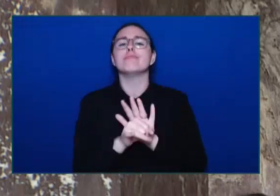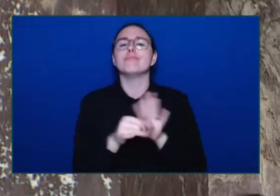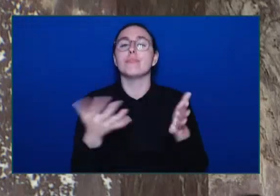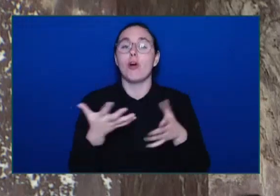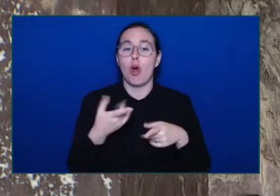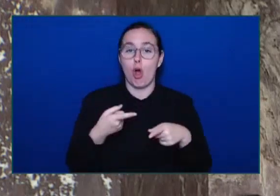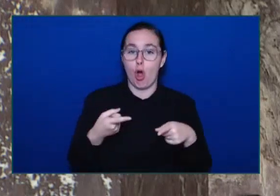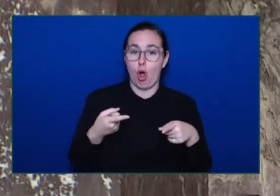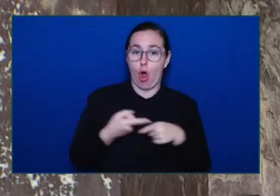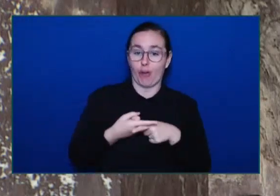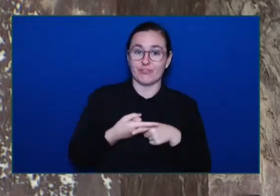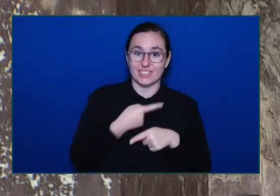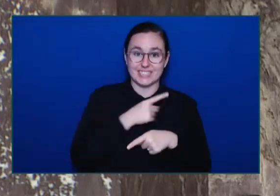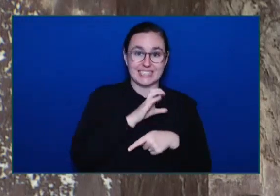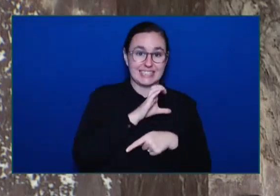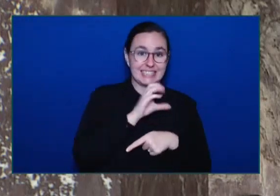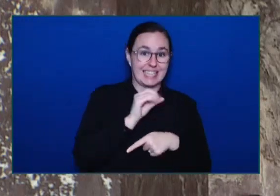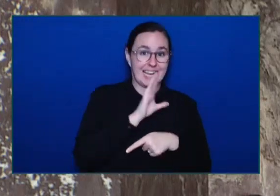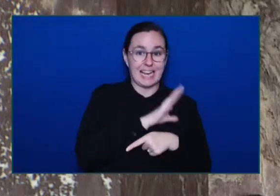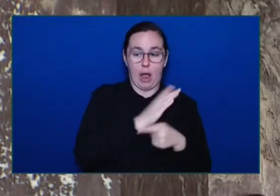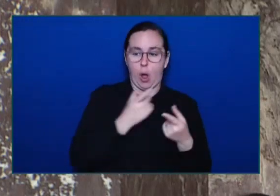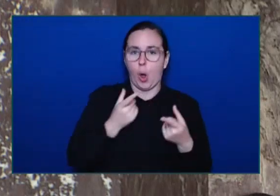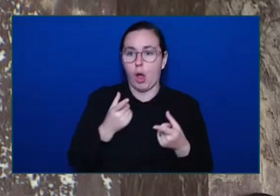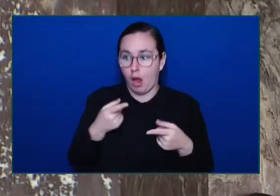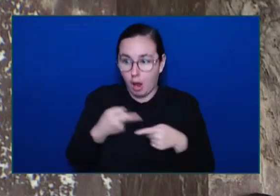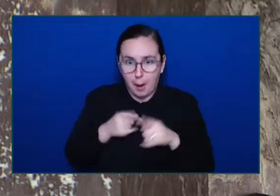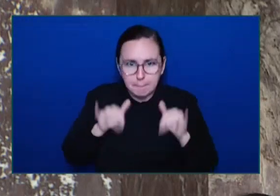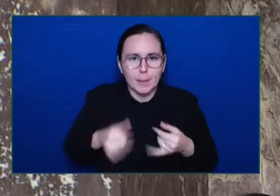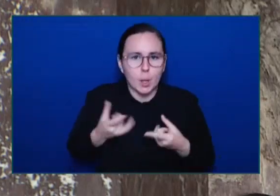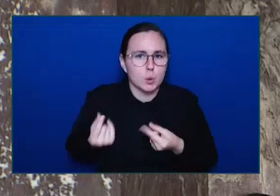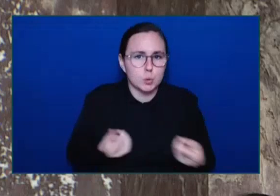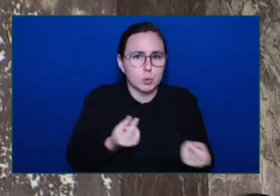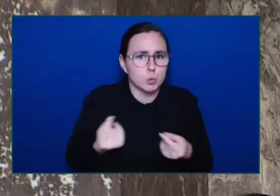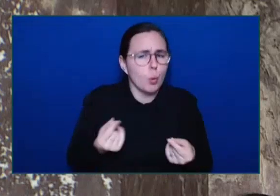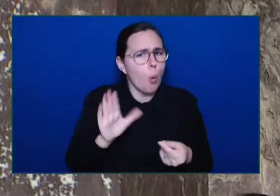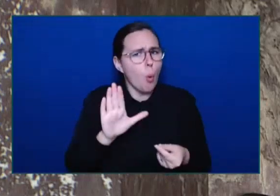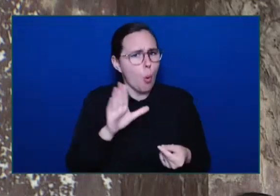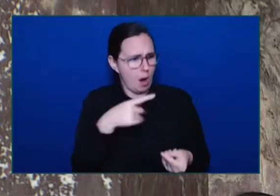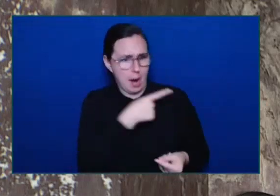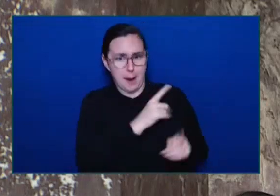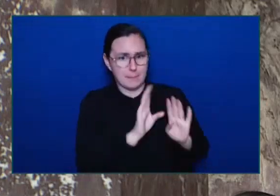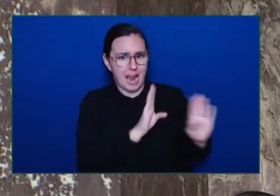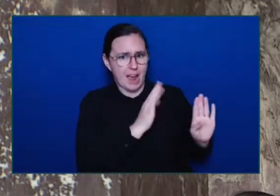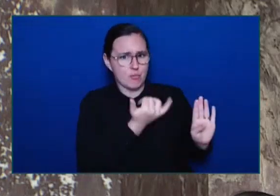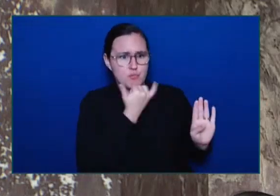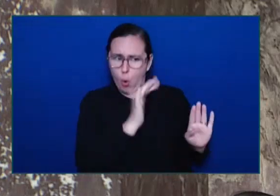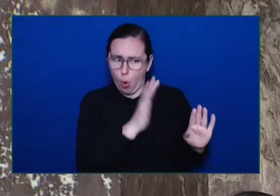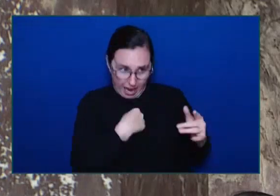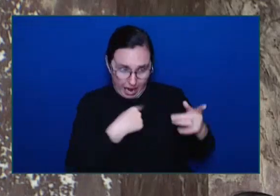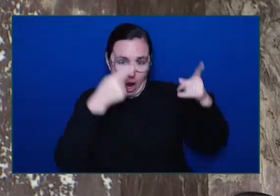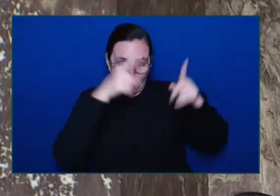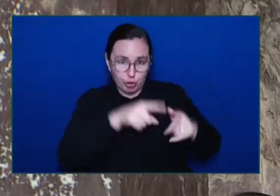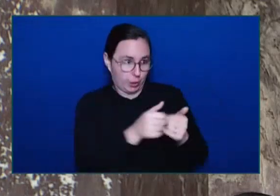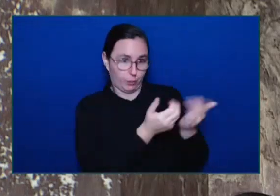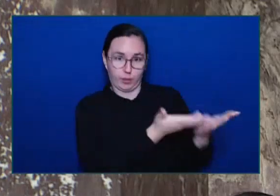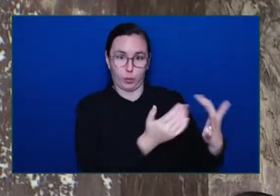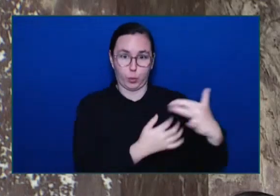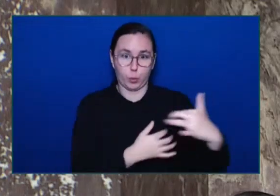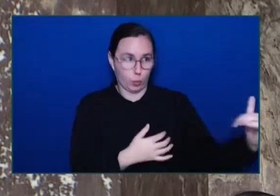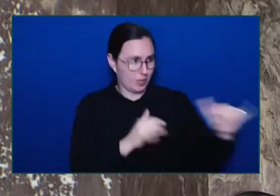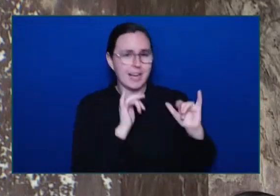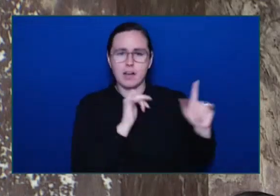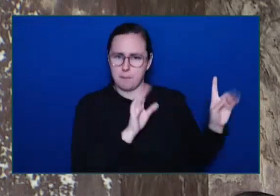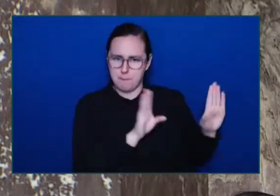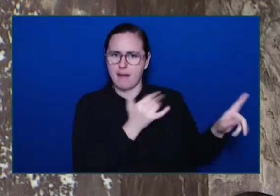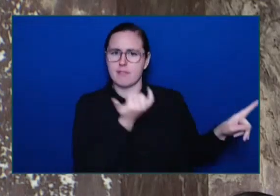As the members across the way Honourable Speaker And that's why This report being made public Was important And the steps The recommendations That have